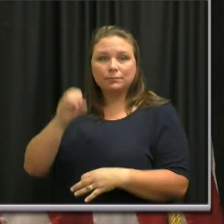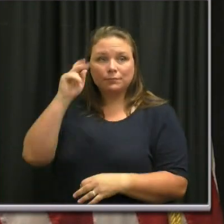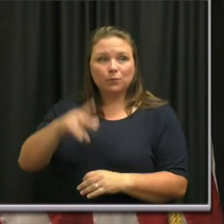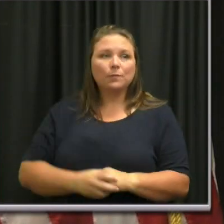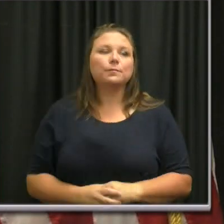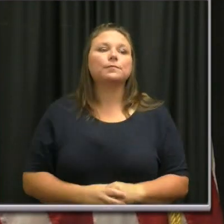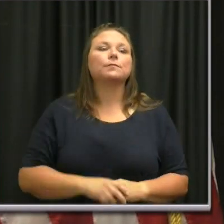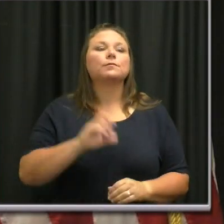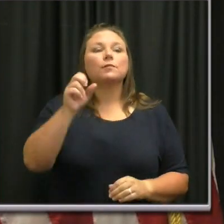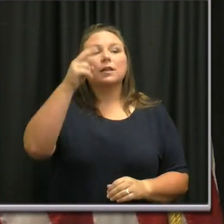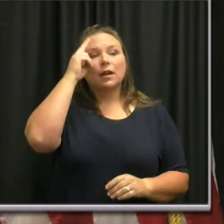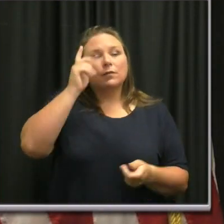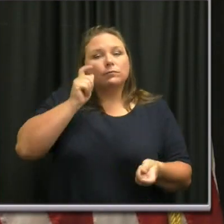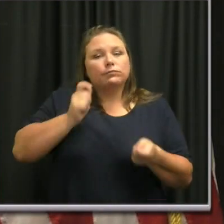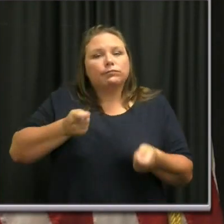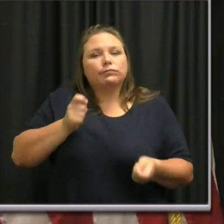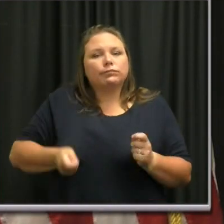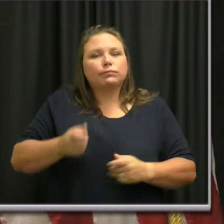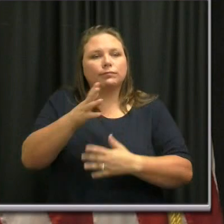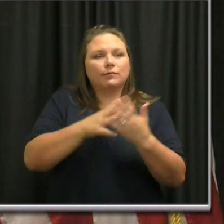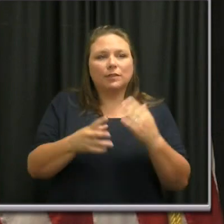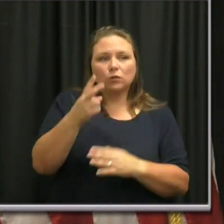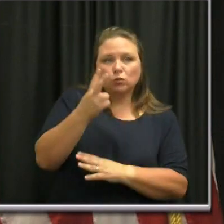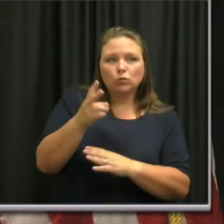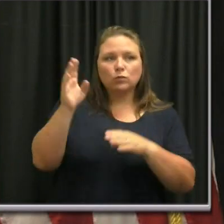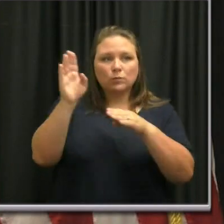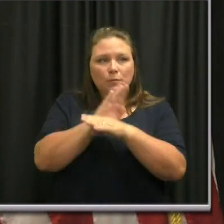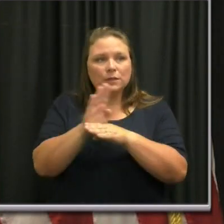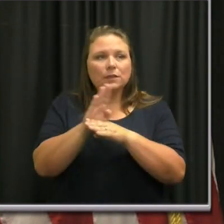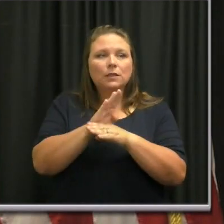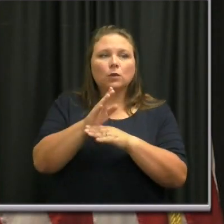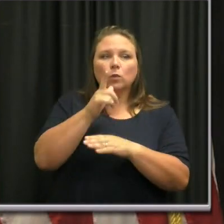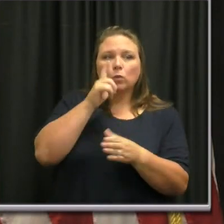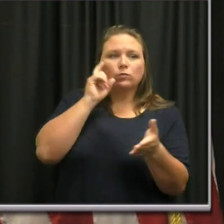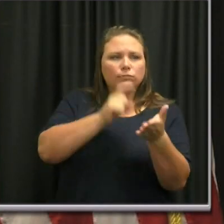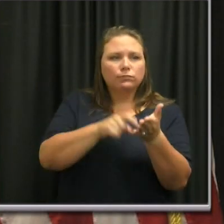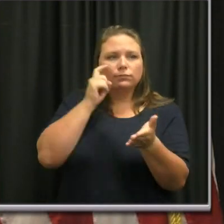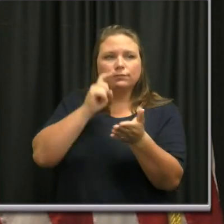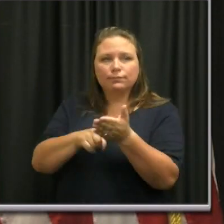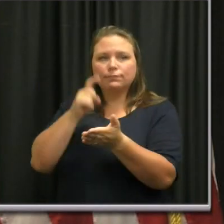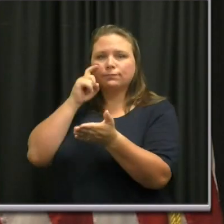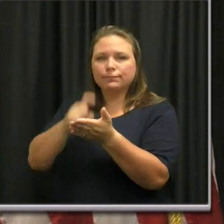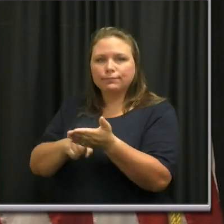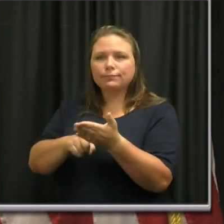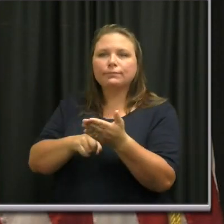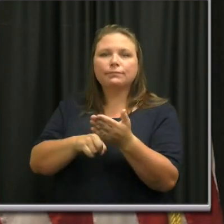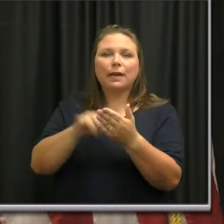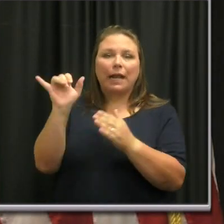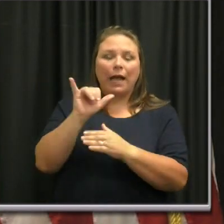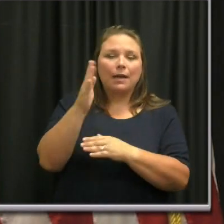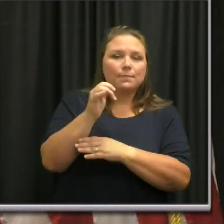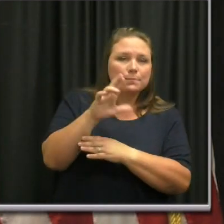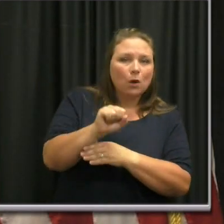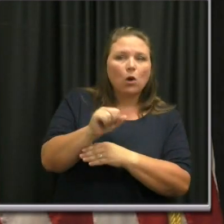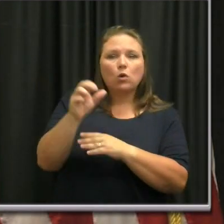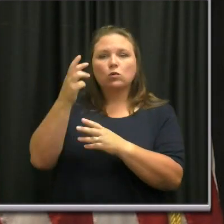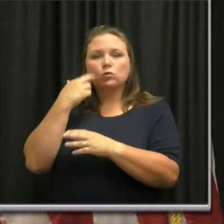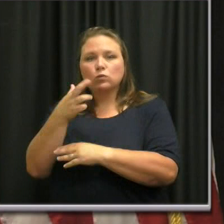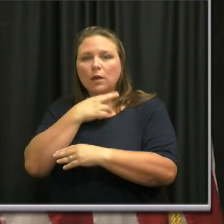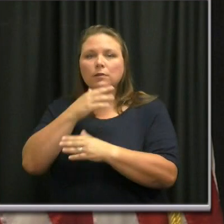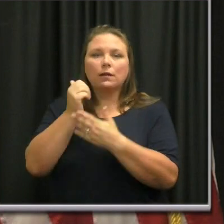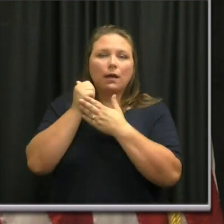In Nashville's modified phase two, businesses that were identified as sources of infection, including bars and restaurants,